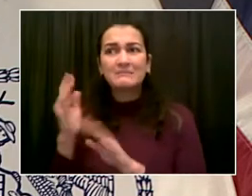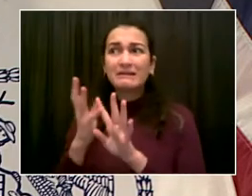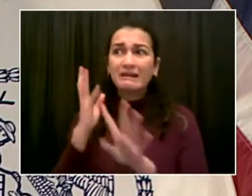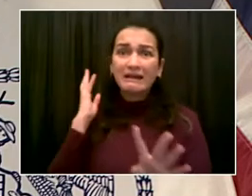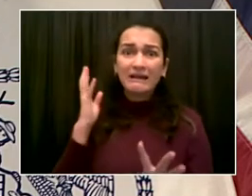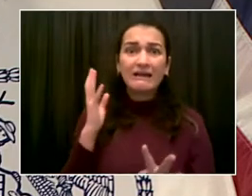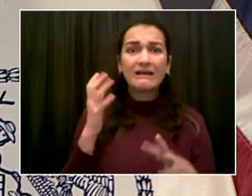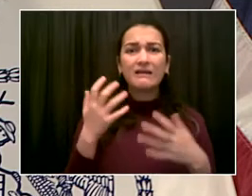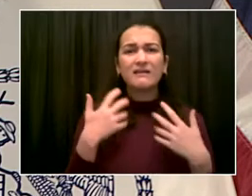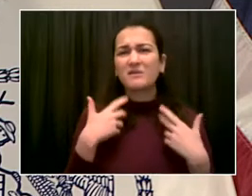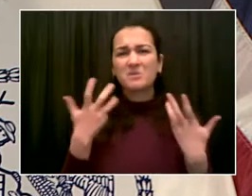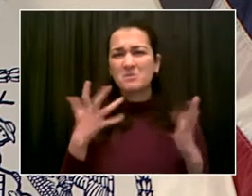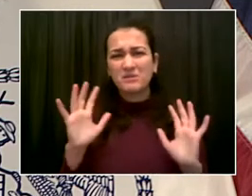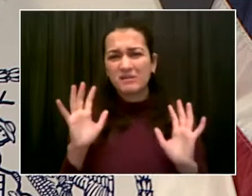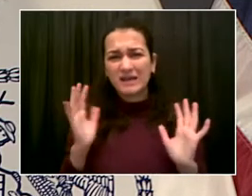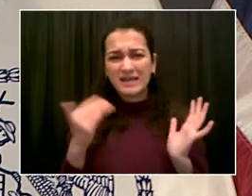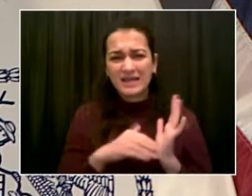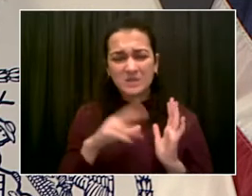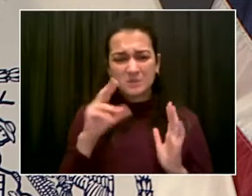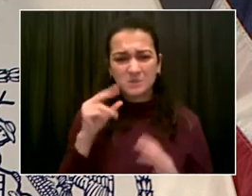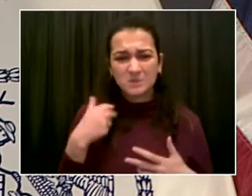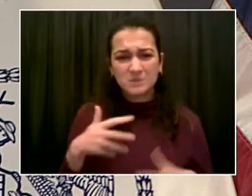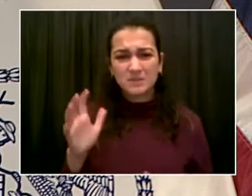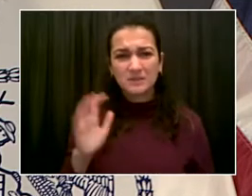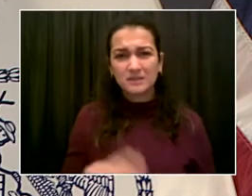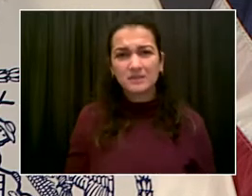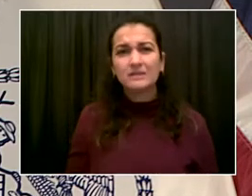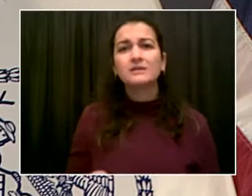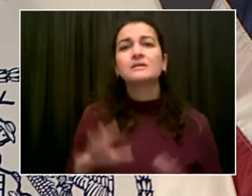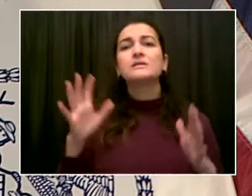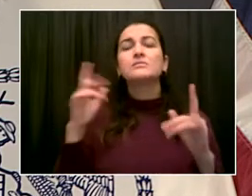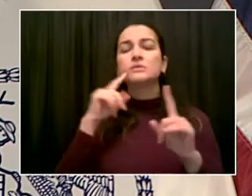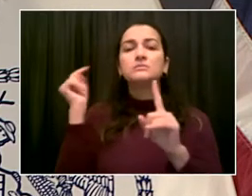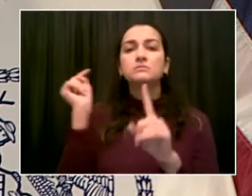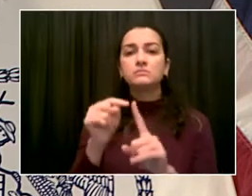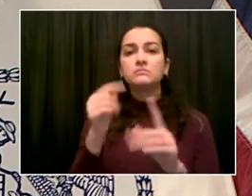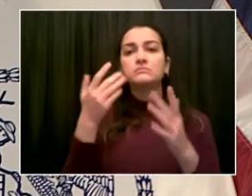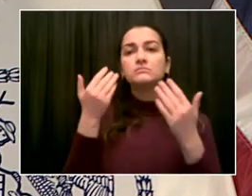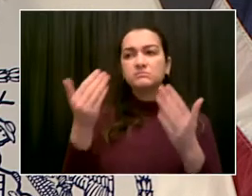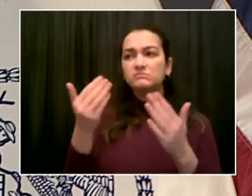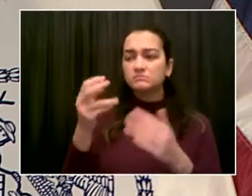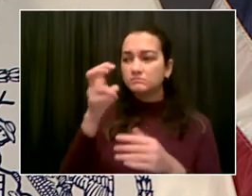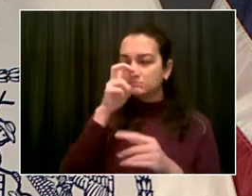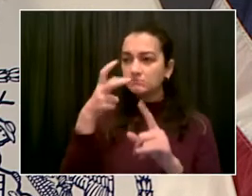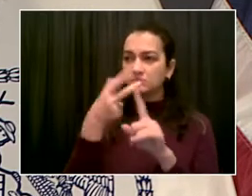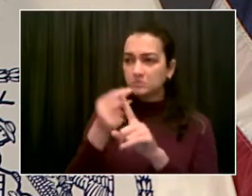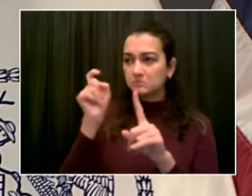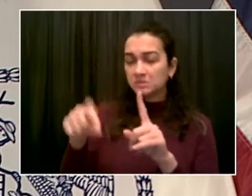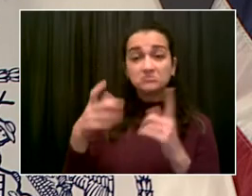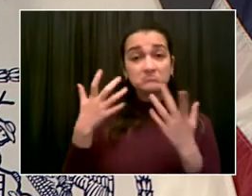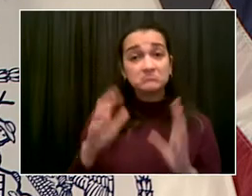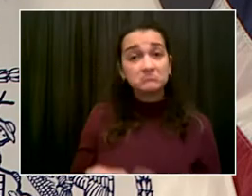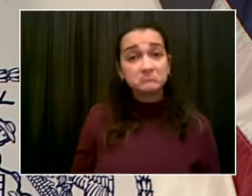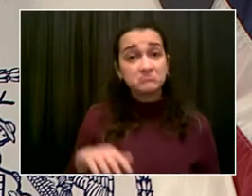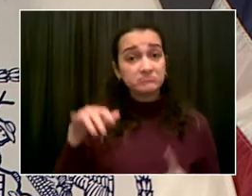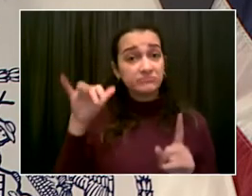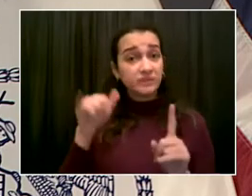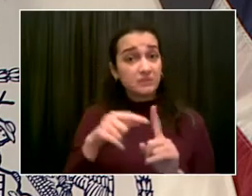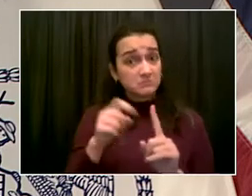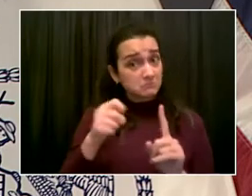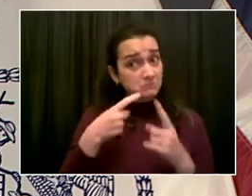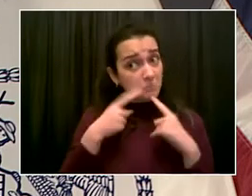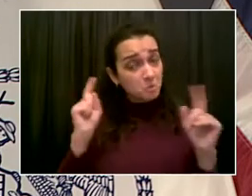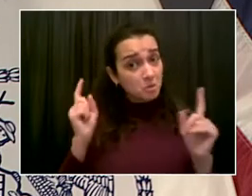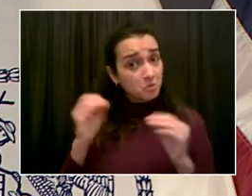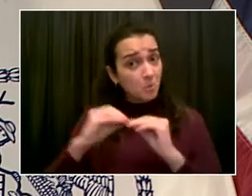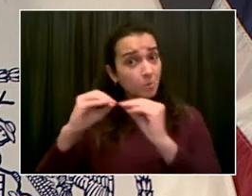have worked. Really, really powerful evidence. We've seen the success in the schools, the success with the public